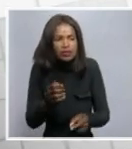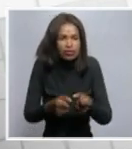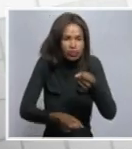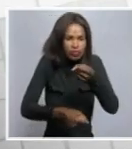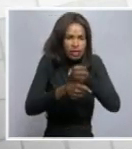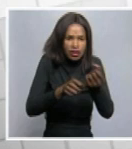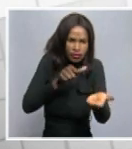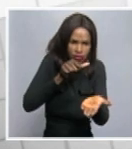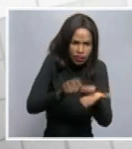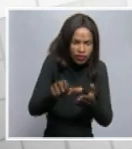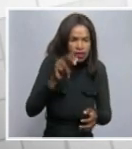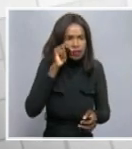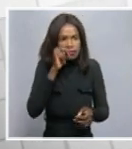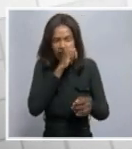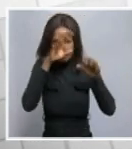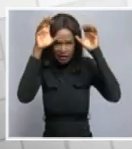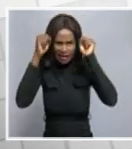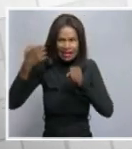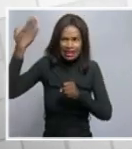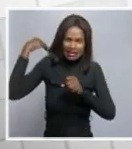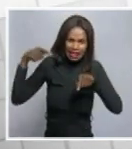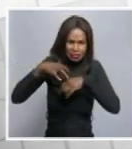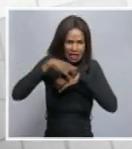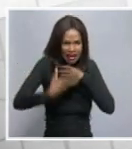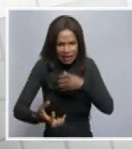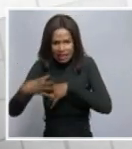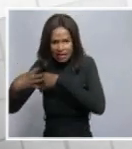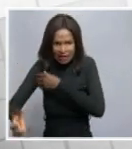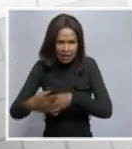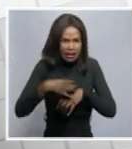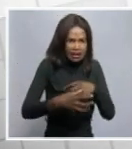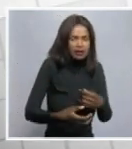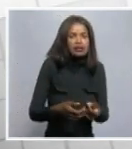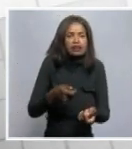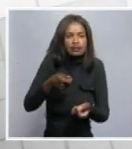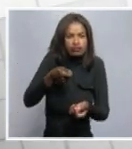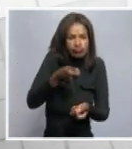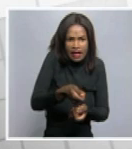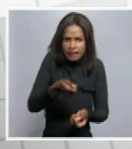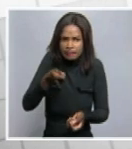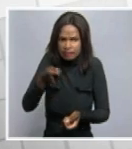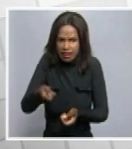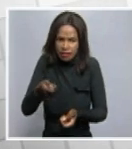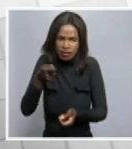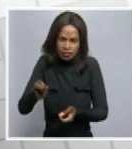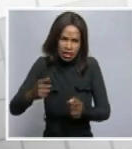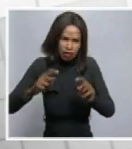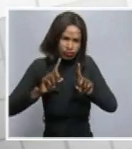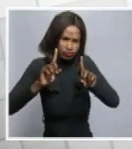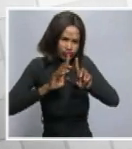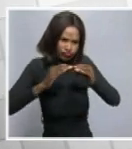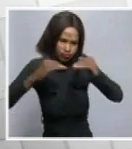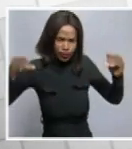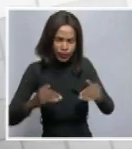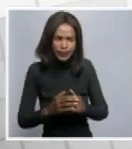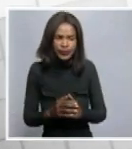So, So, therefore, that is where we are, and that is the basis on which the Namibian